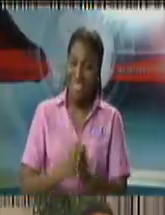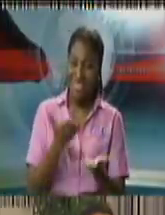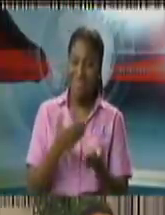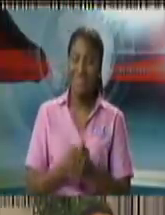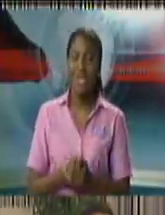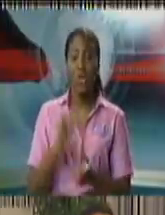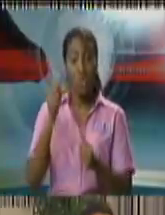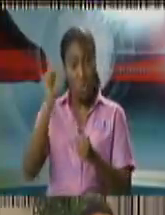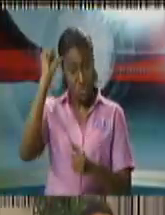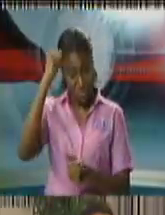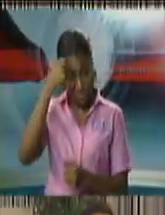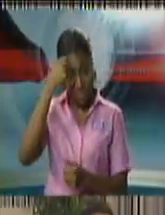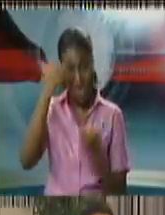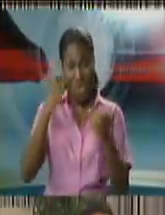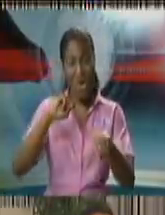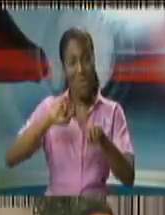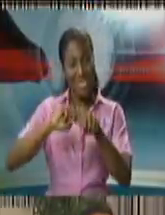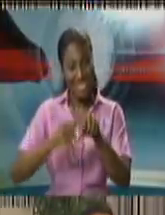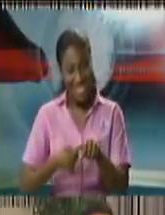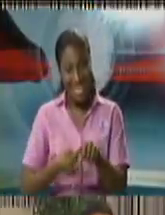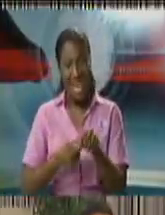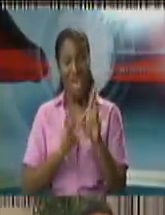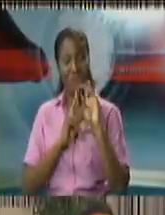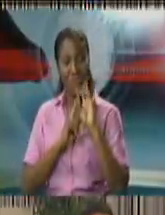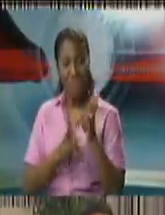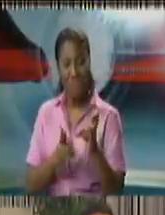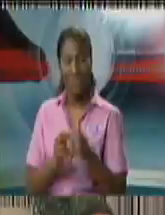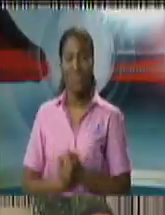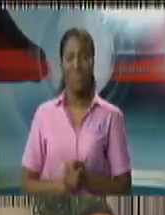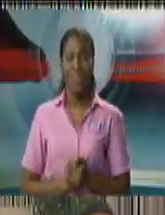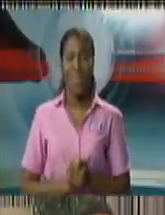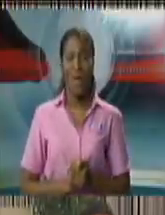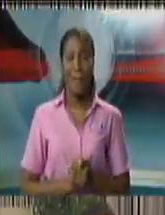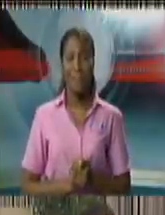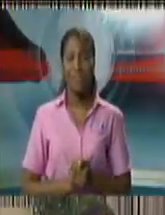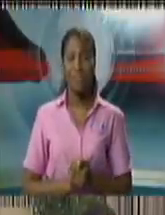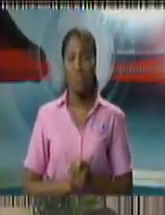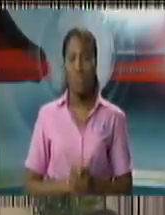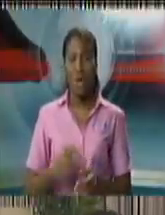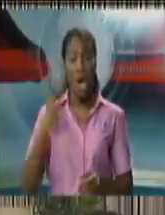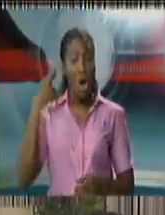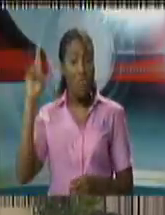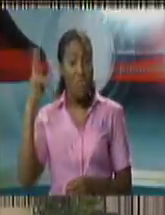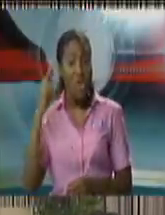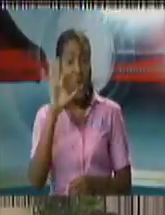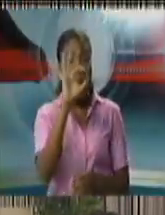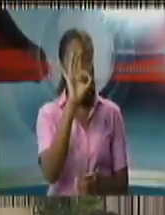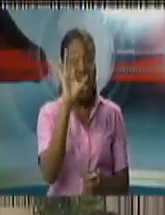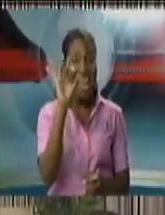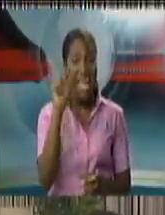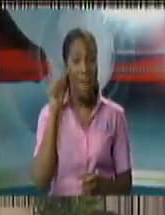us keep this in mind as we begin taking your questions 98.1 FM